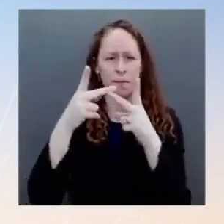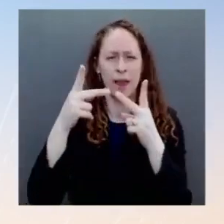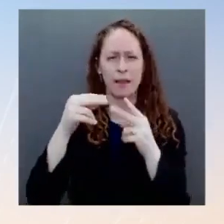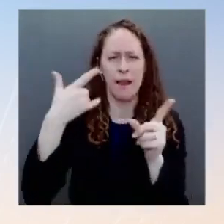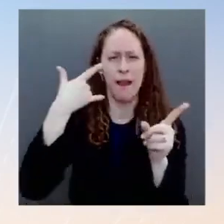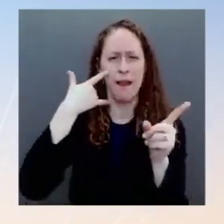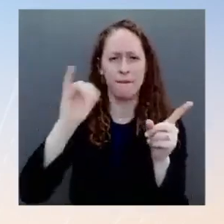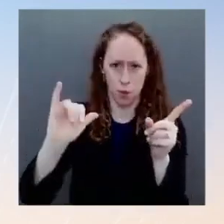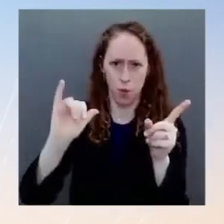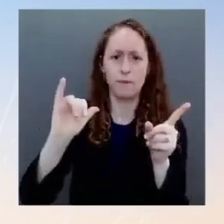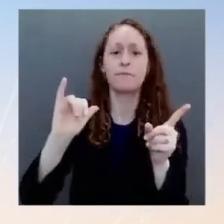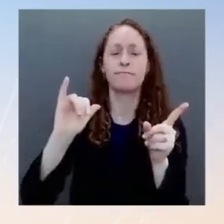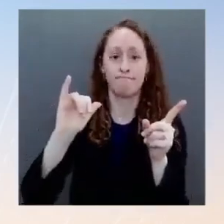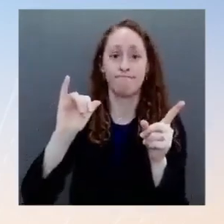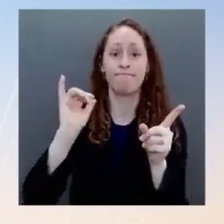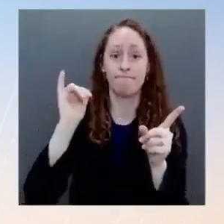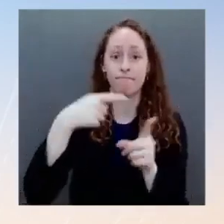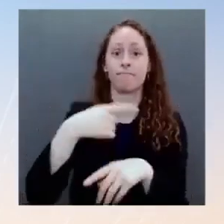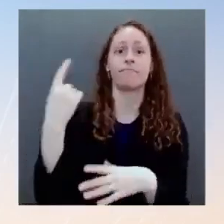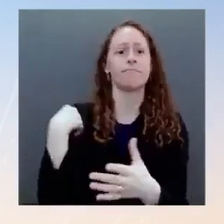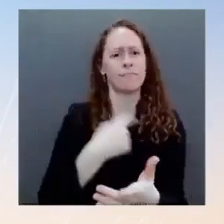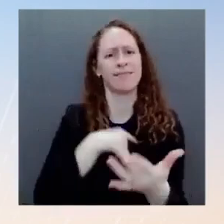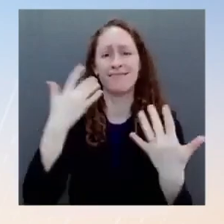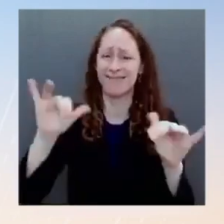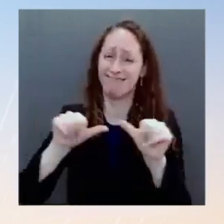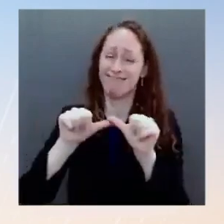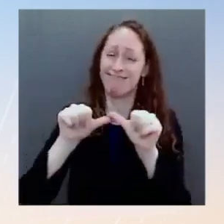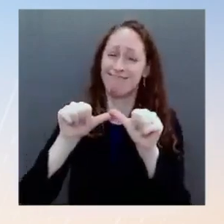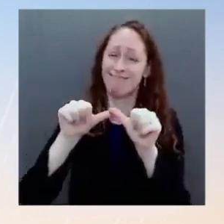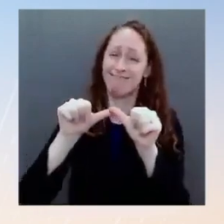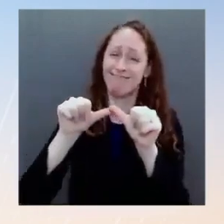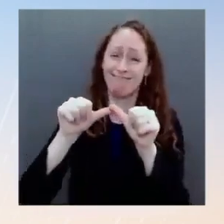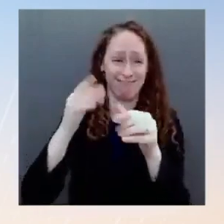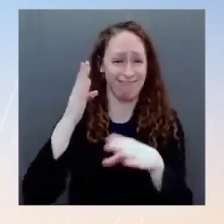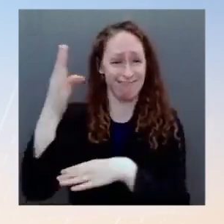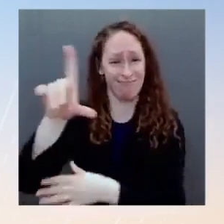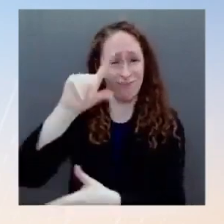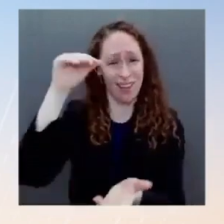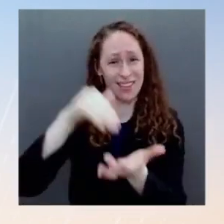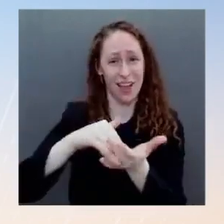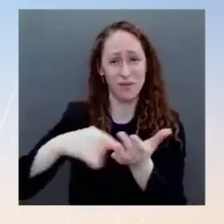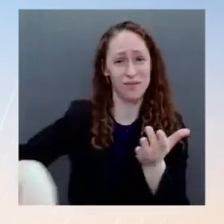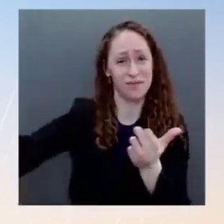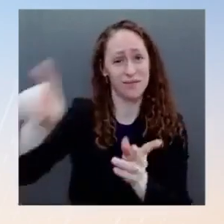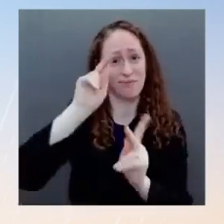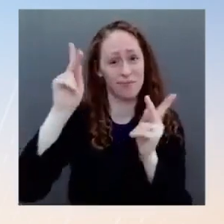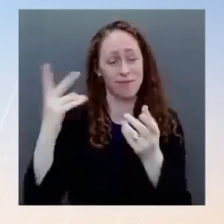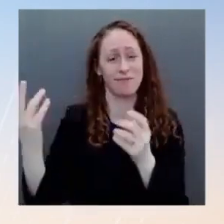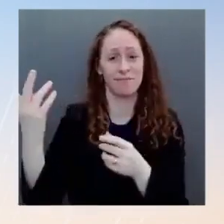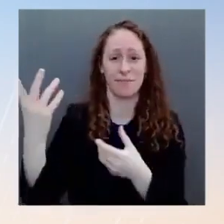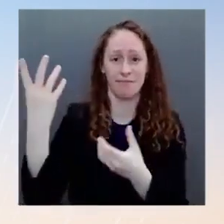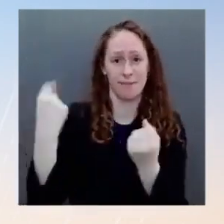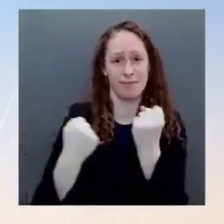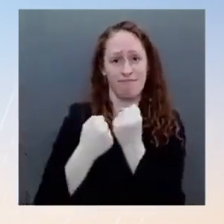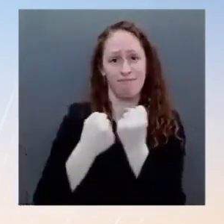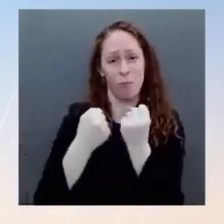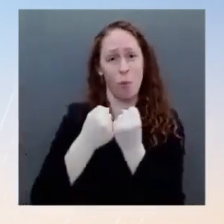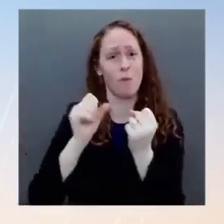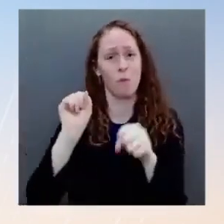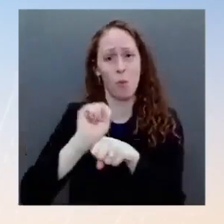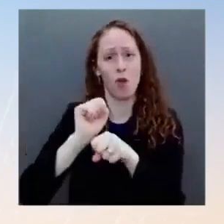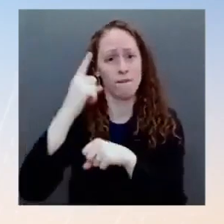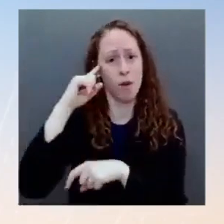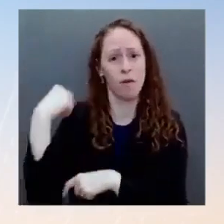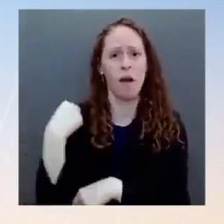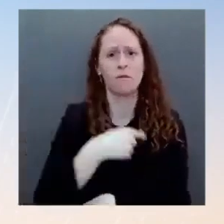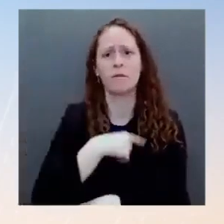requirements of the pandemic. Our support to our partners hasn't stopped and will not stop until this pandemic